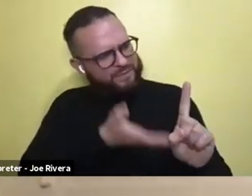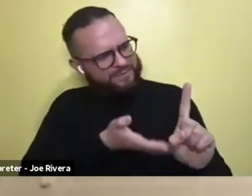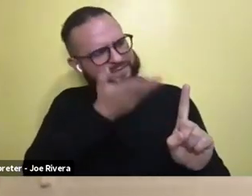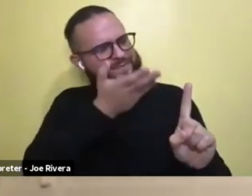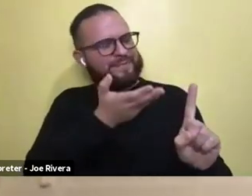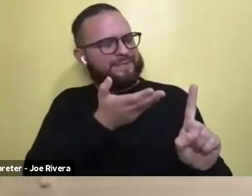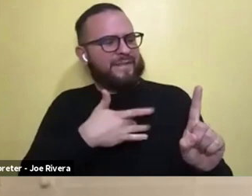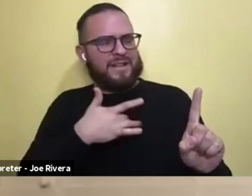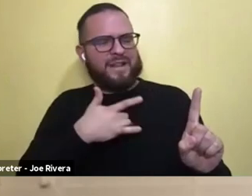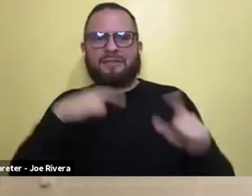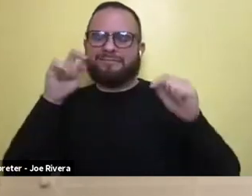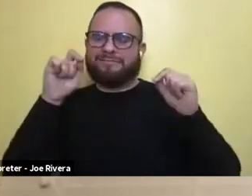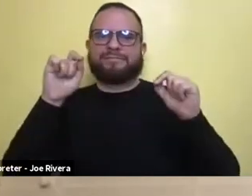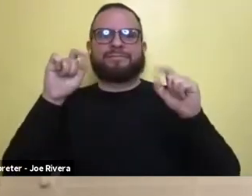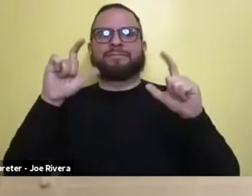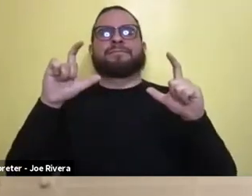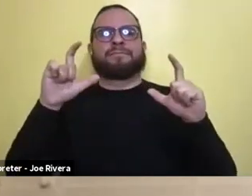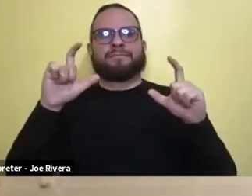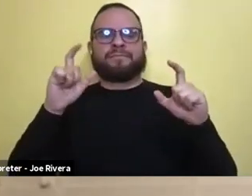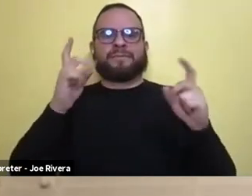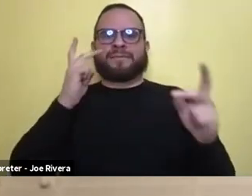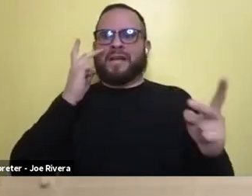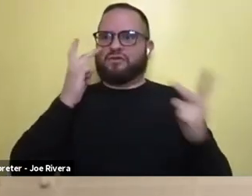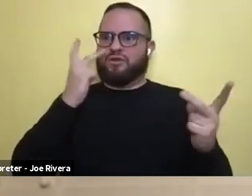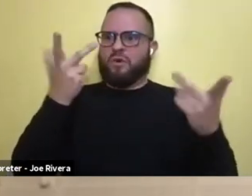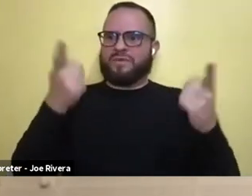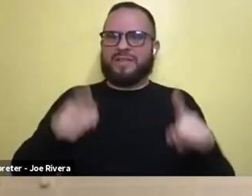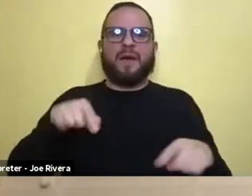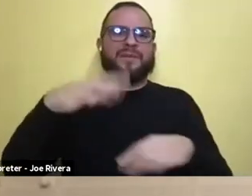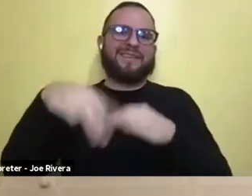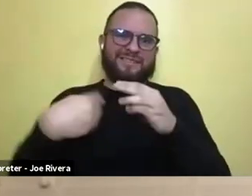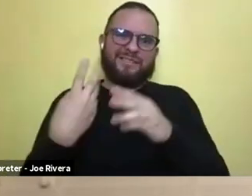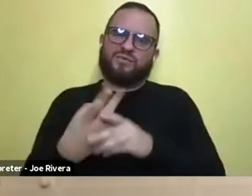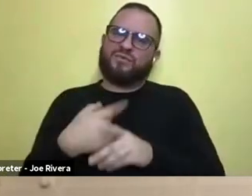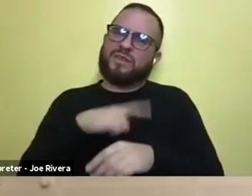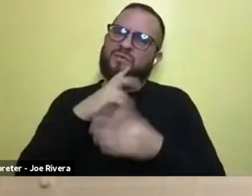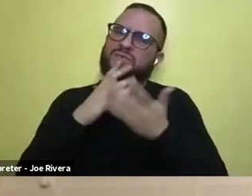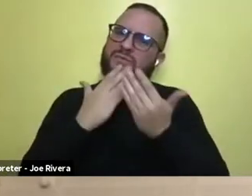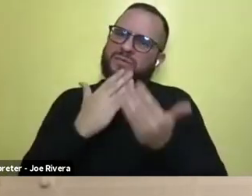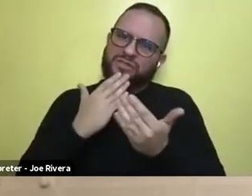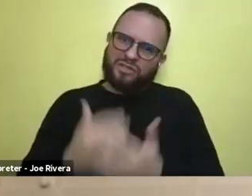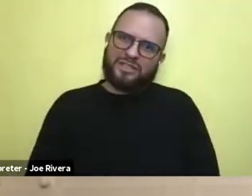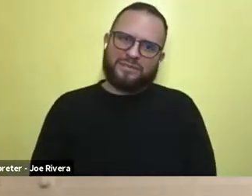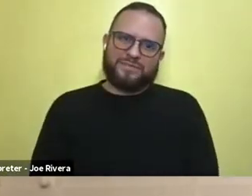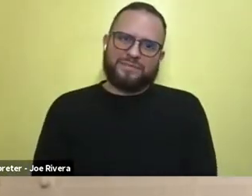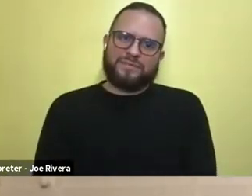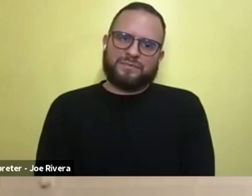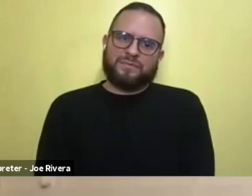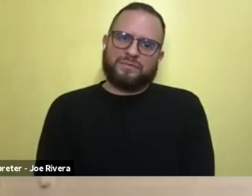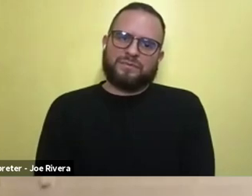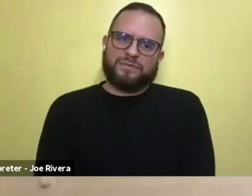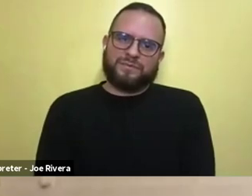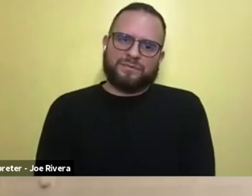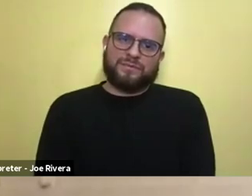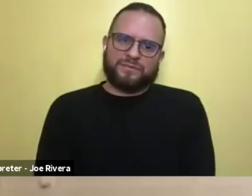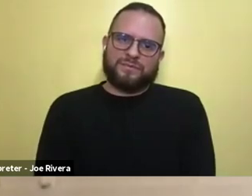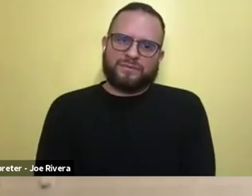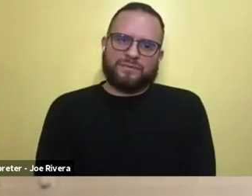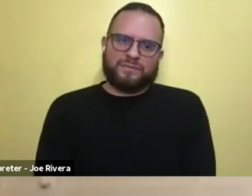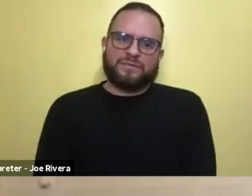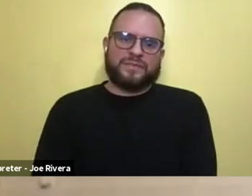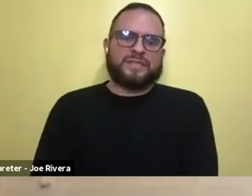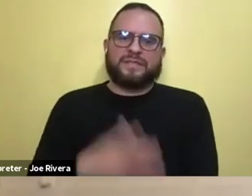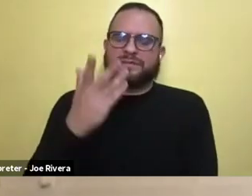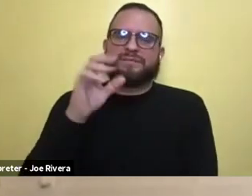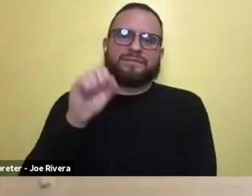stuff that goes on in this world. And I really appreciate it. Um, but yeah, just the hurt he's been through, the experiences he's been through,